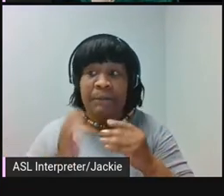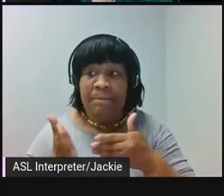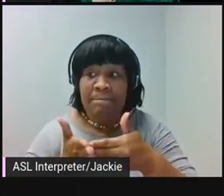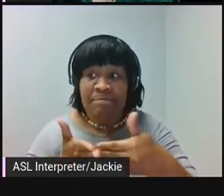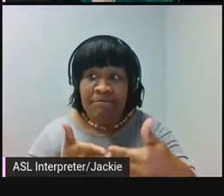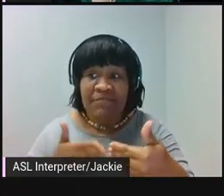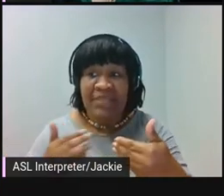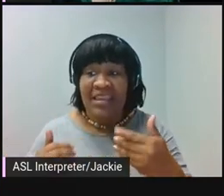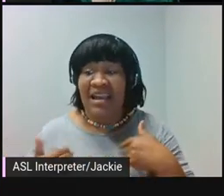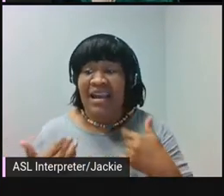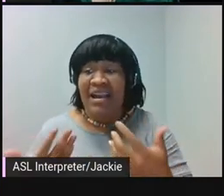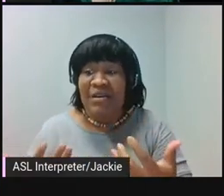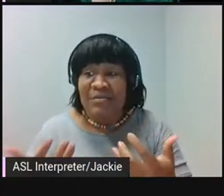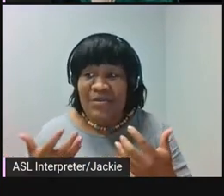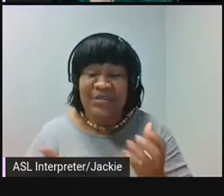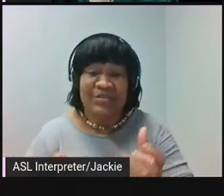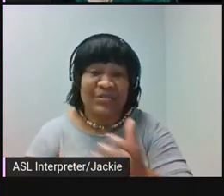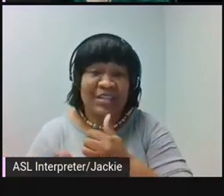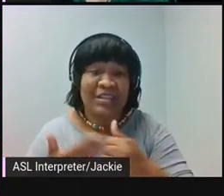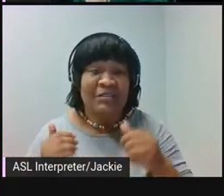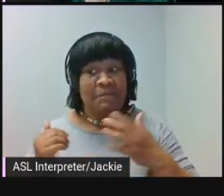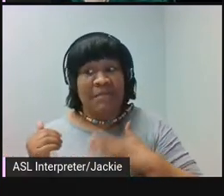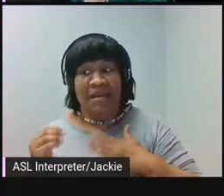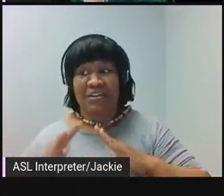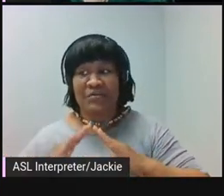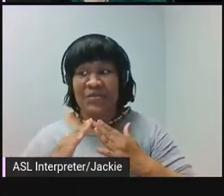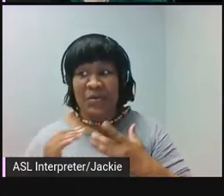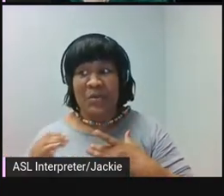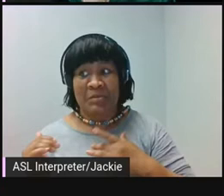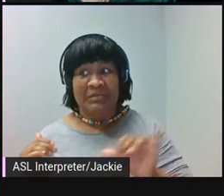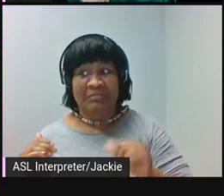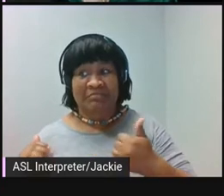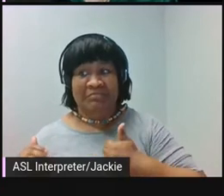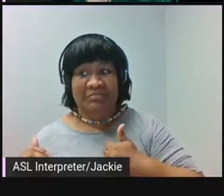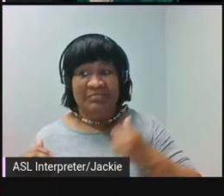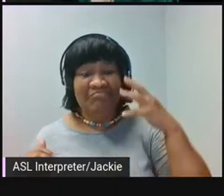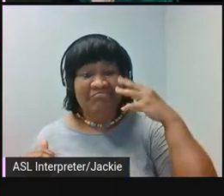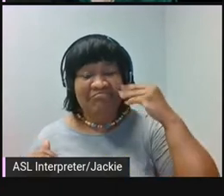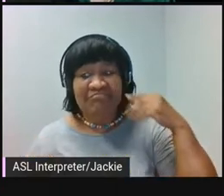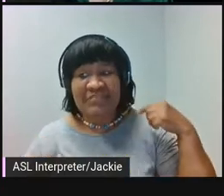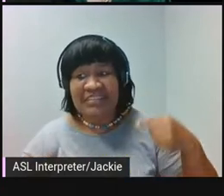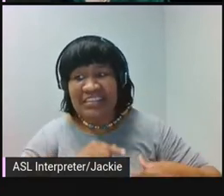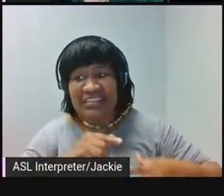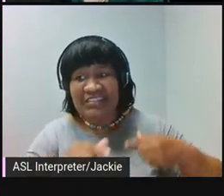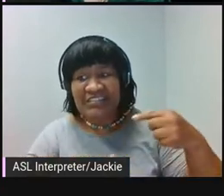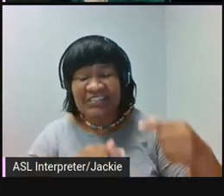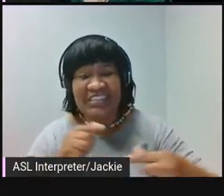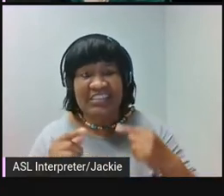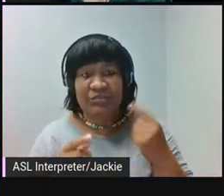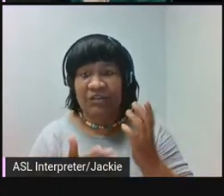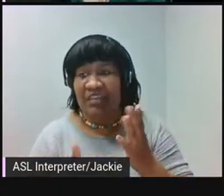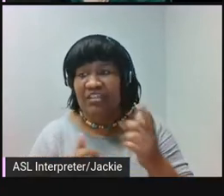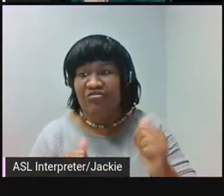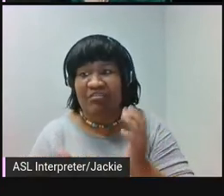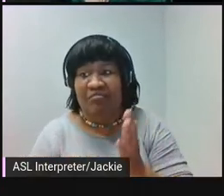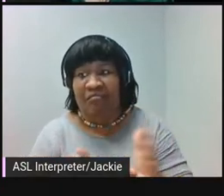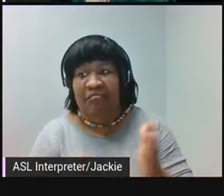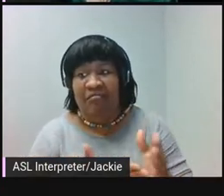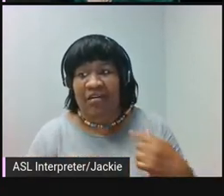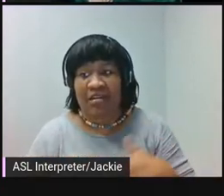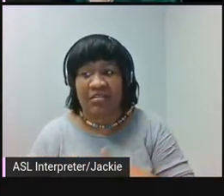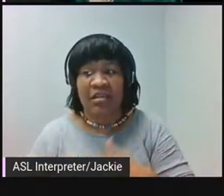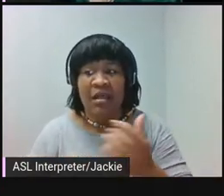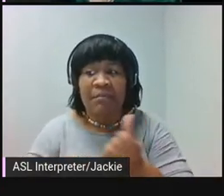More than ever, I wanted to gather my community who, like myself, have experienced generations of erasure. I wanted to create